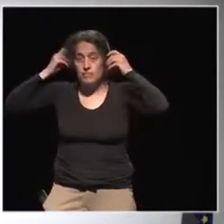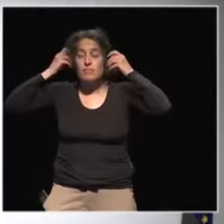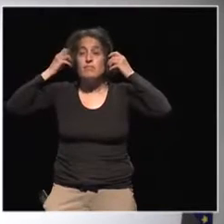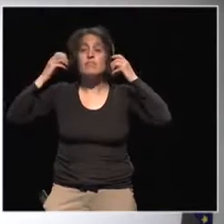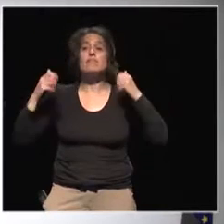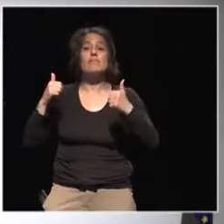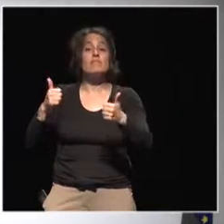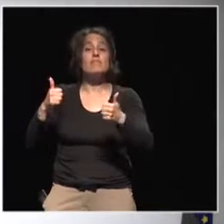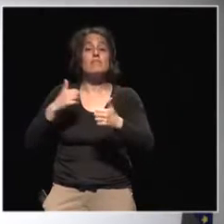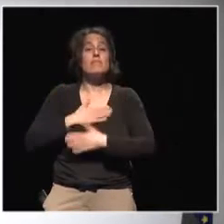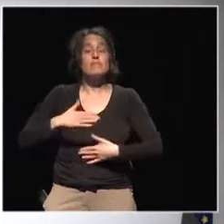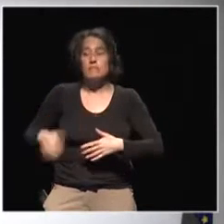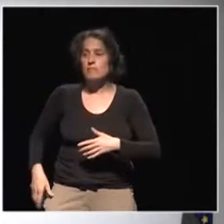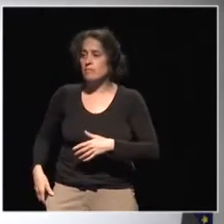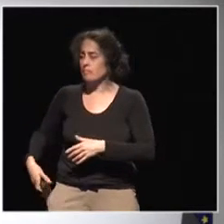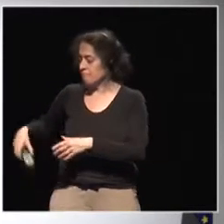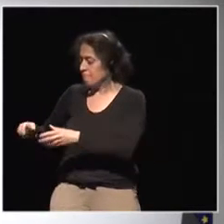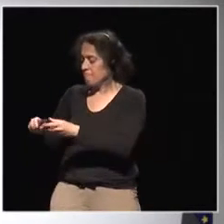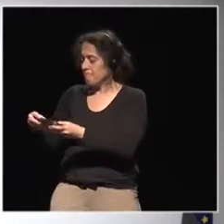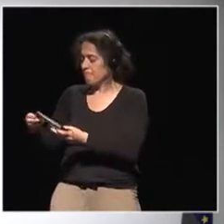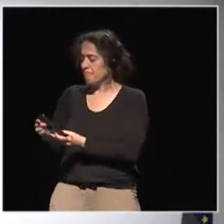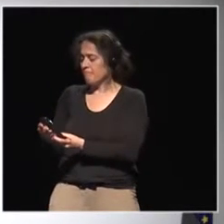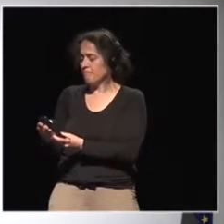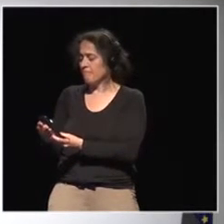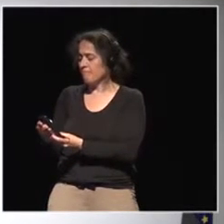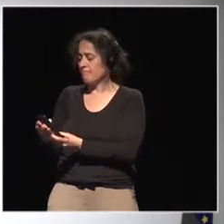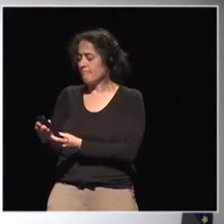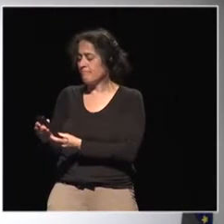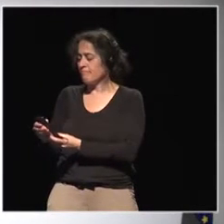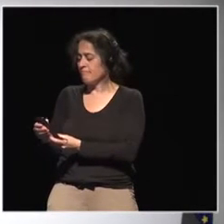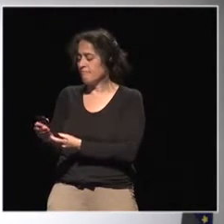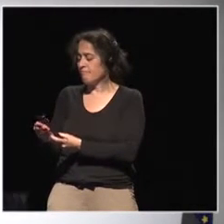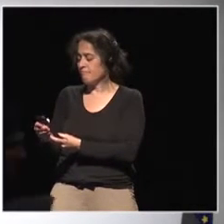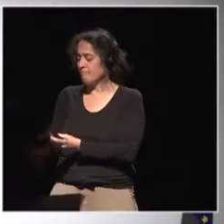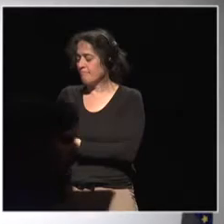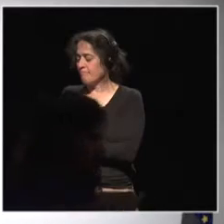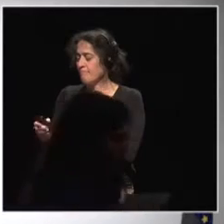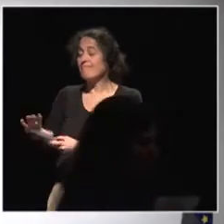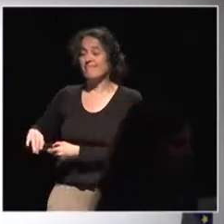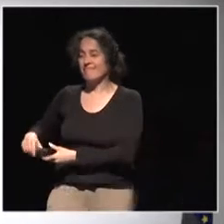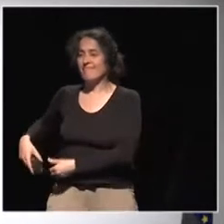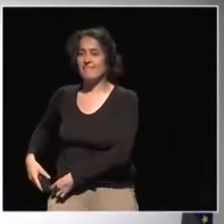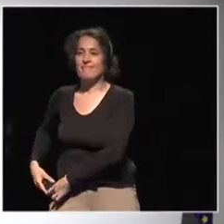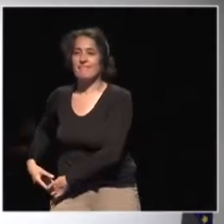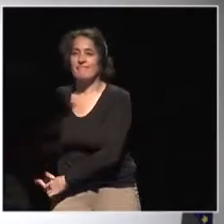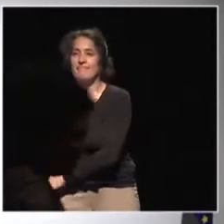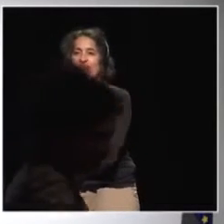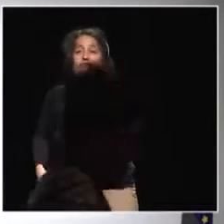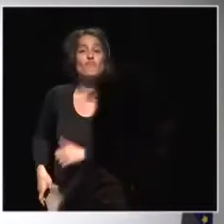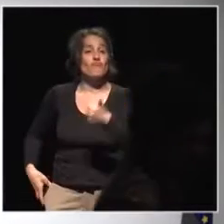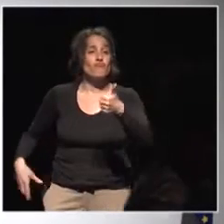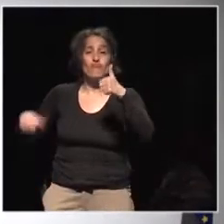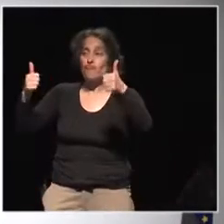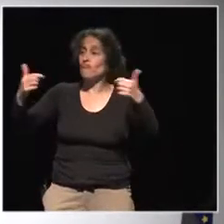European Development Days 2015, but I am very happy to welcome all of you for this